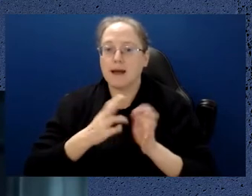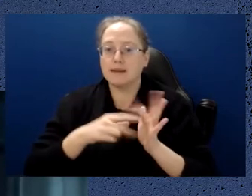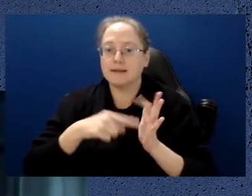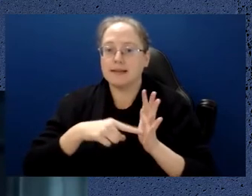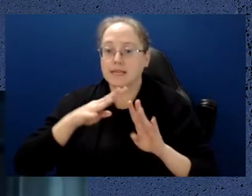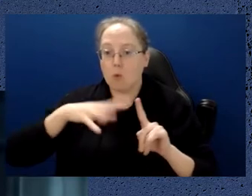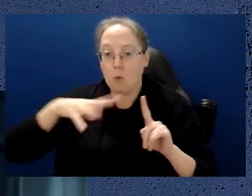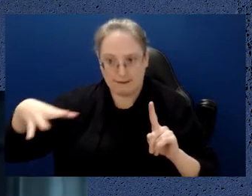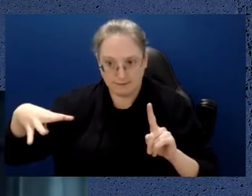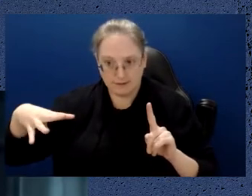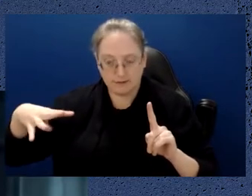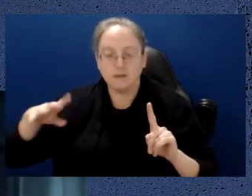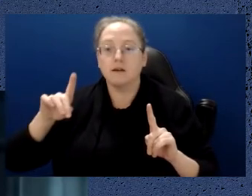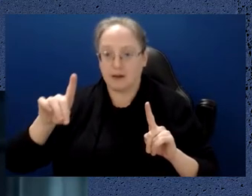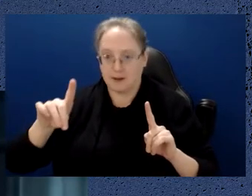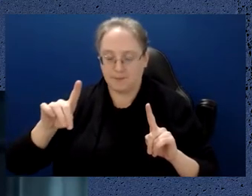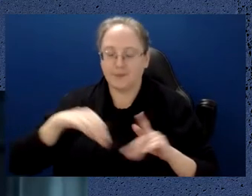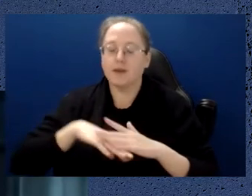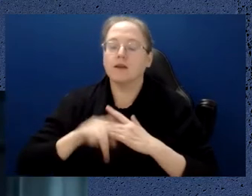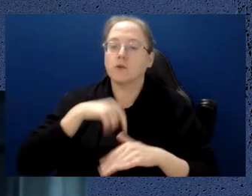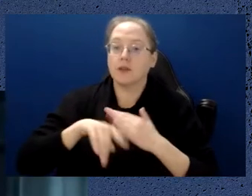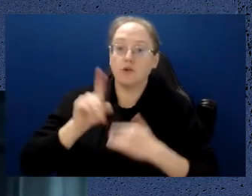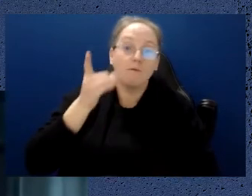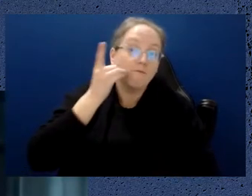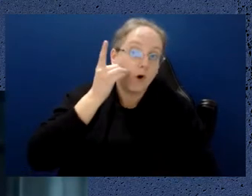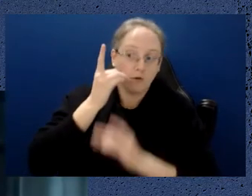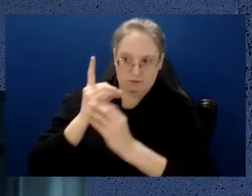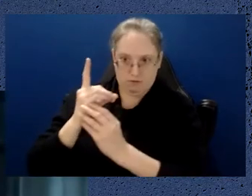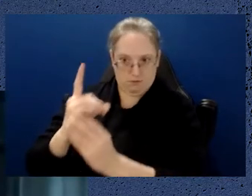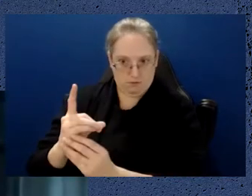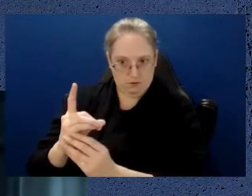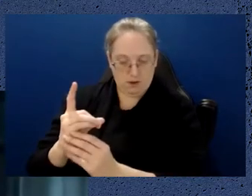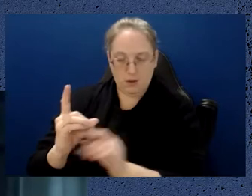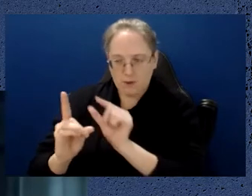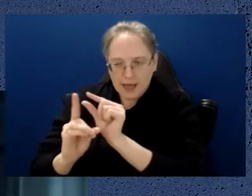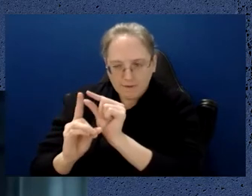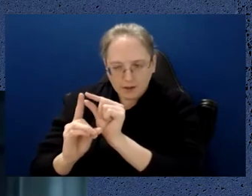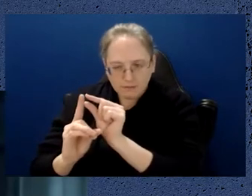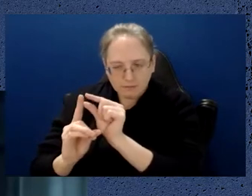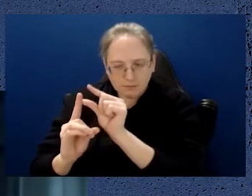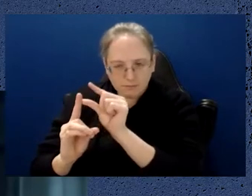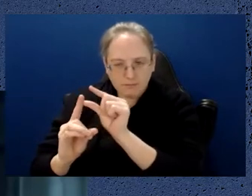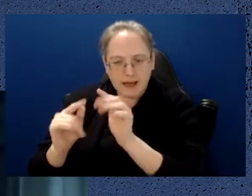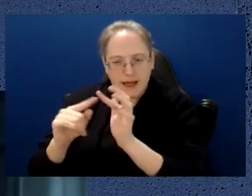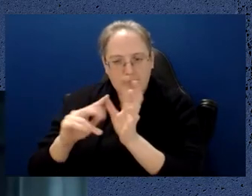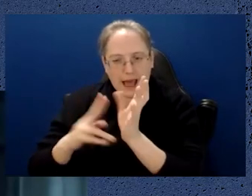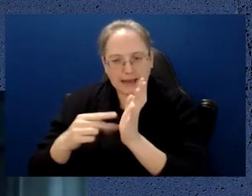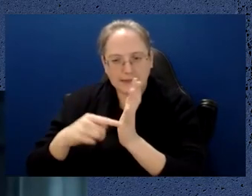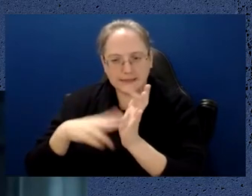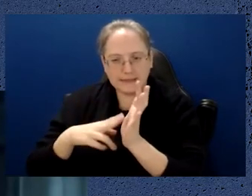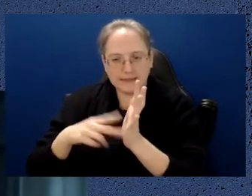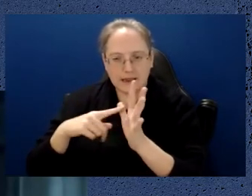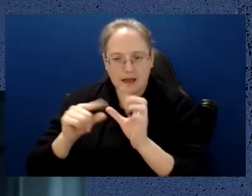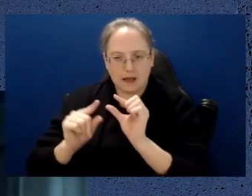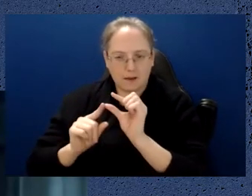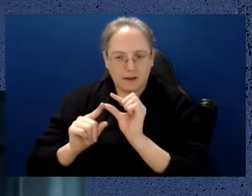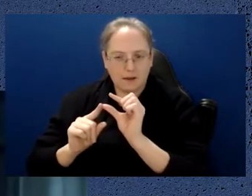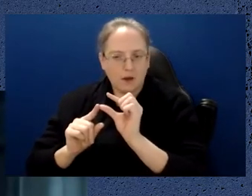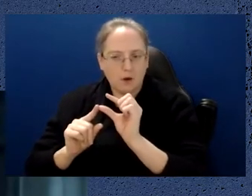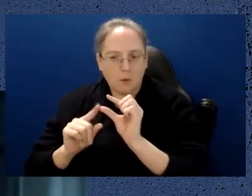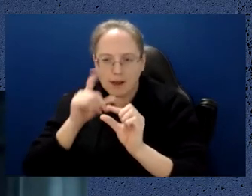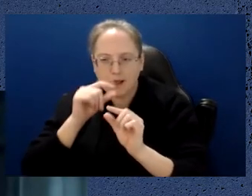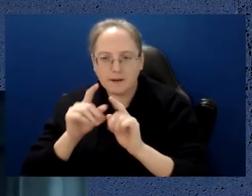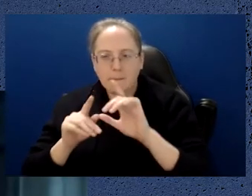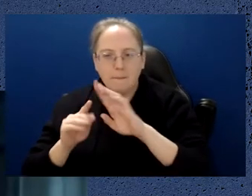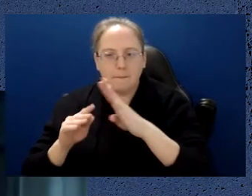tiny antenna in your phone, which would be able to measure much smaller signals than we can do in today's